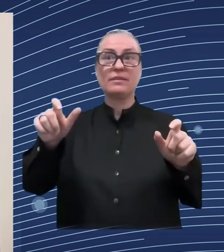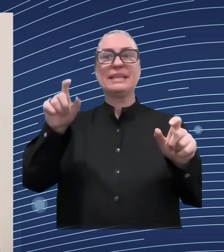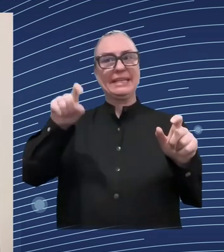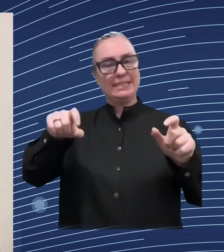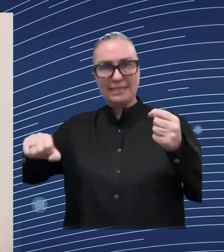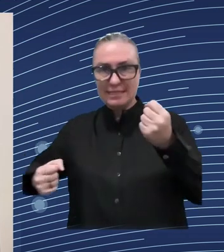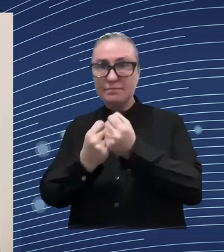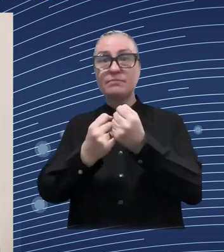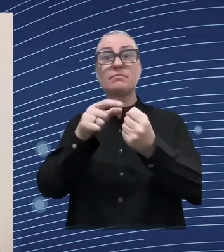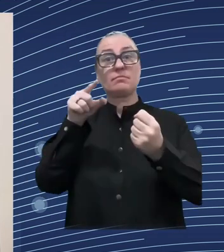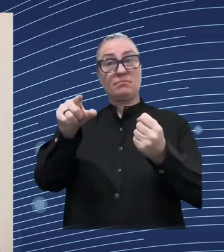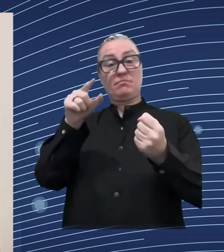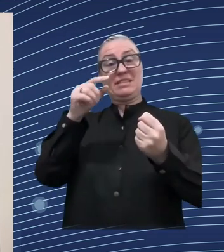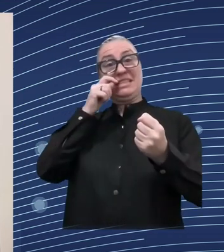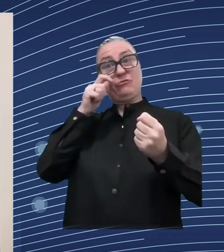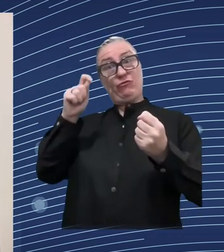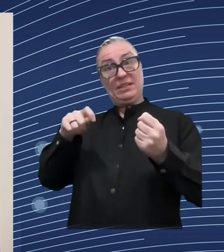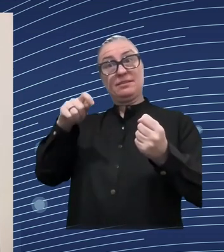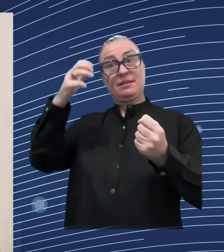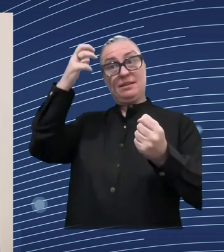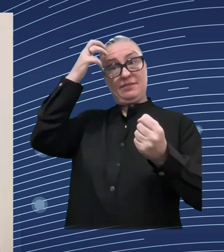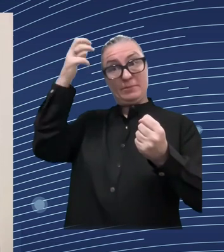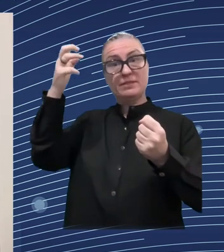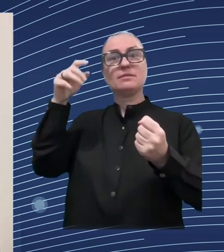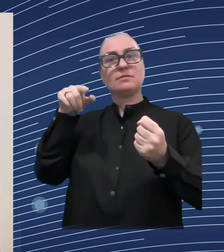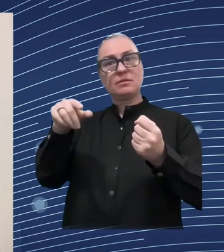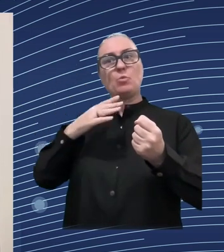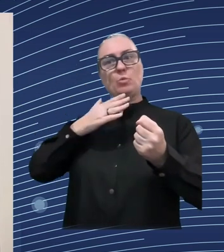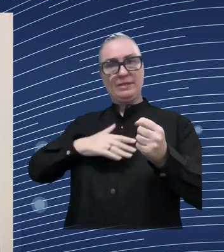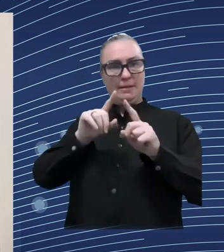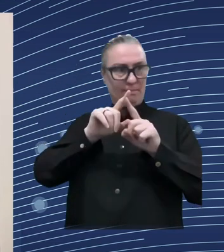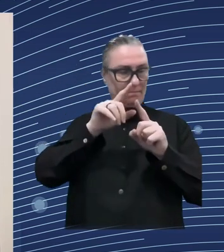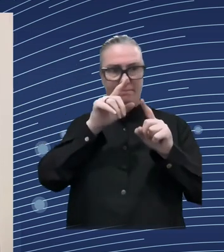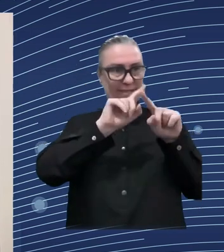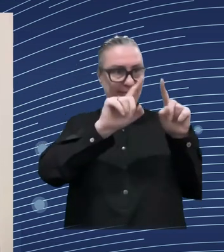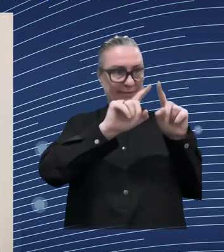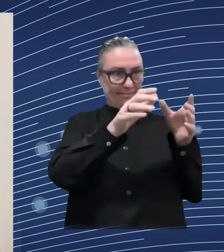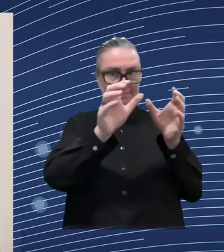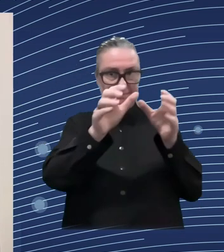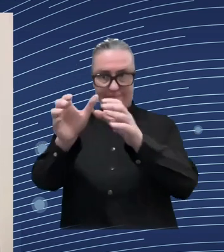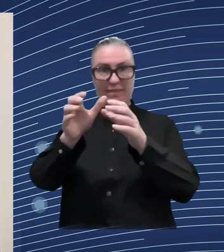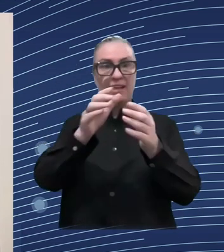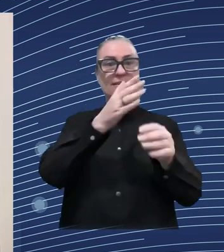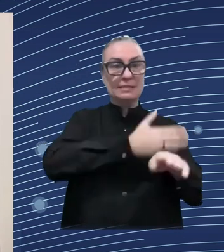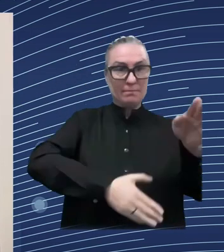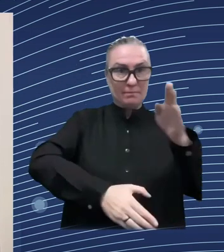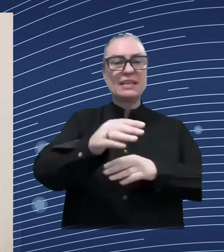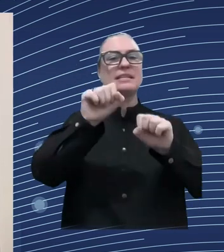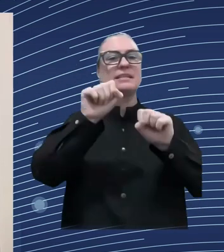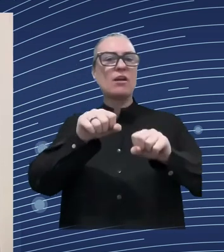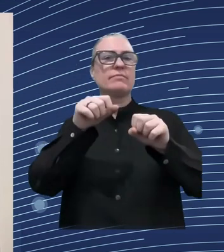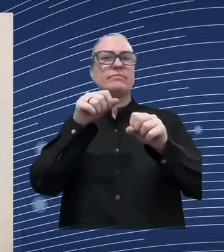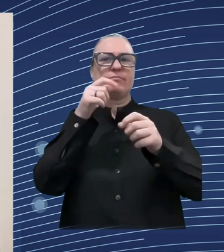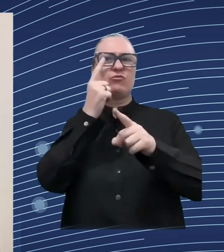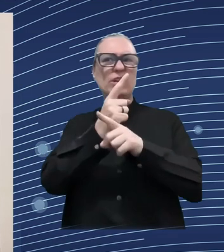of a person's needs and provision of corresponding rehabilitation and social services and of course the provision of prosthetics